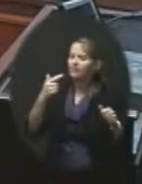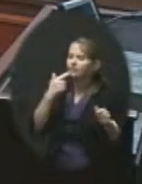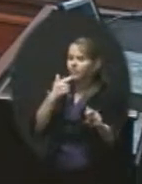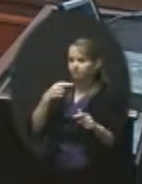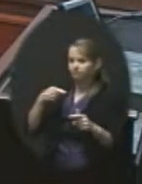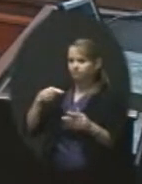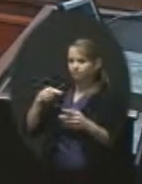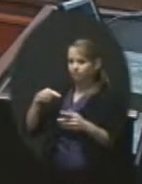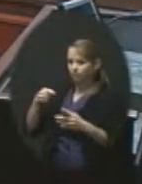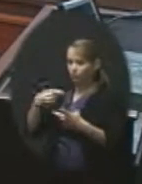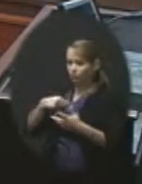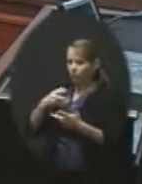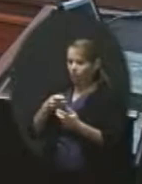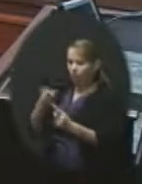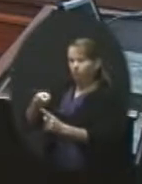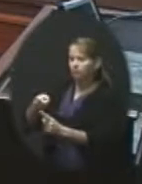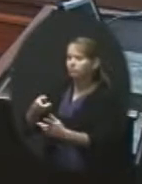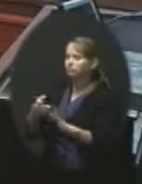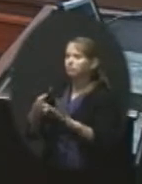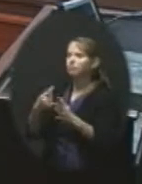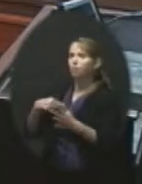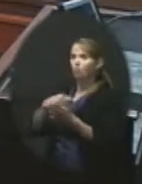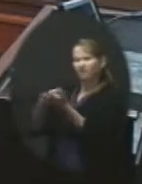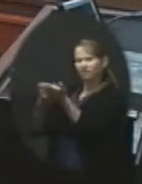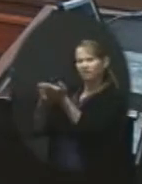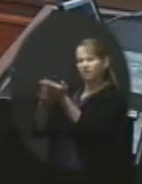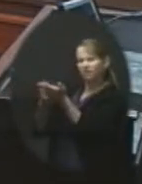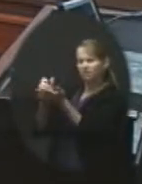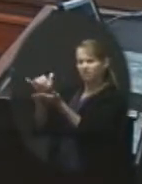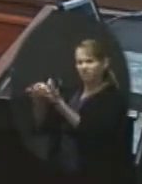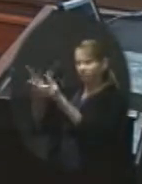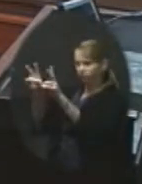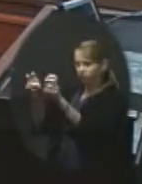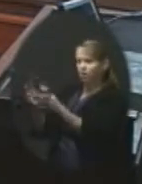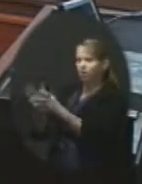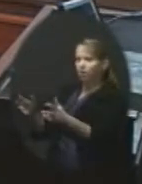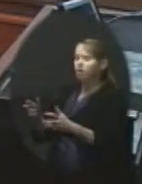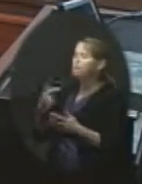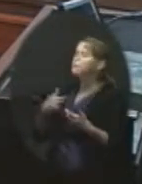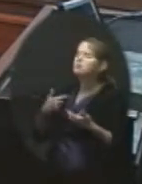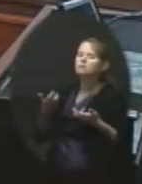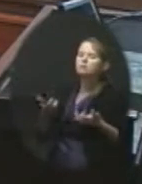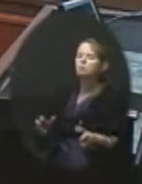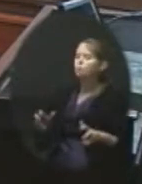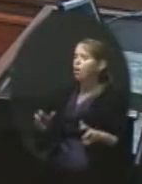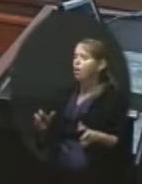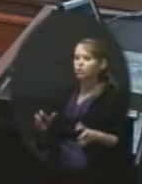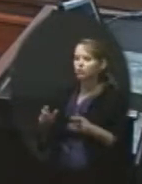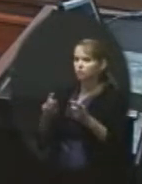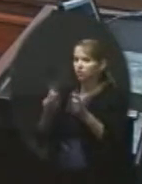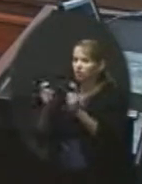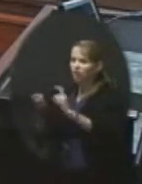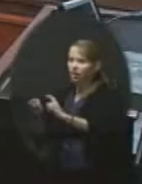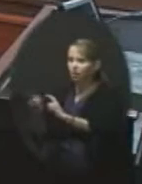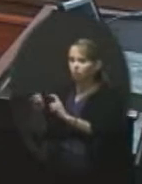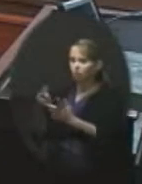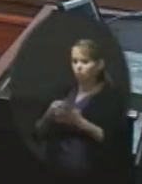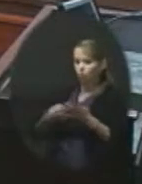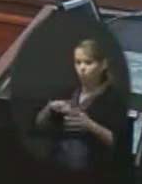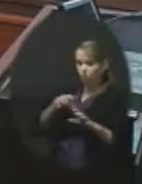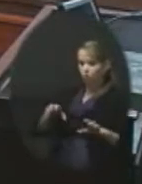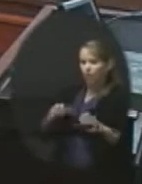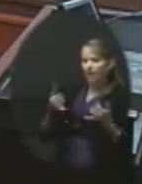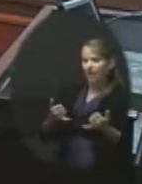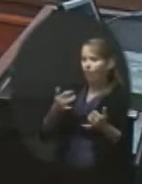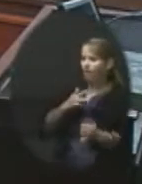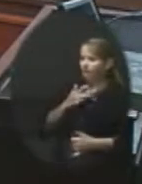you that I was, we talked a lot about that. And we didn't want to change substantially the things that we're doing now because we, I feel that we've